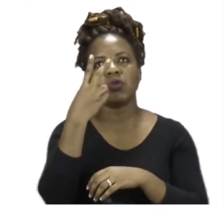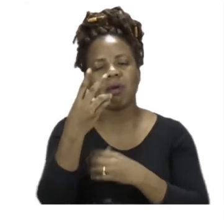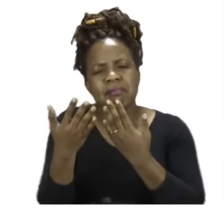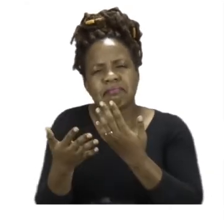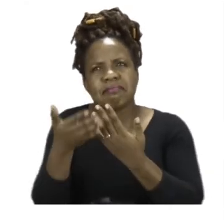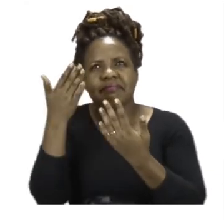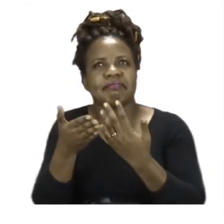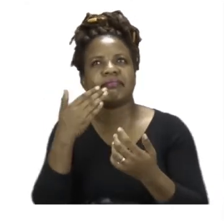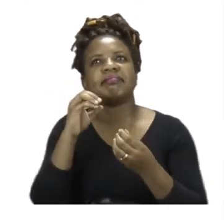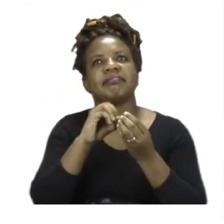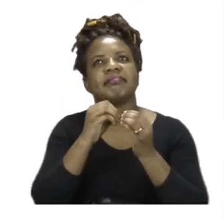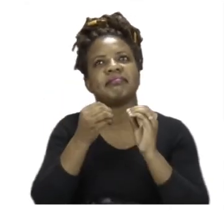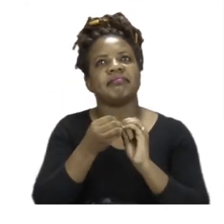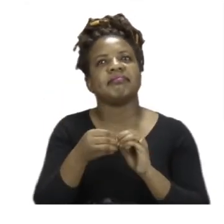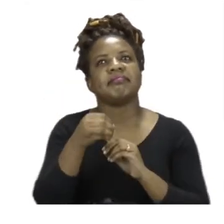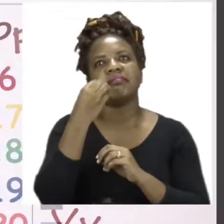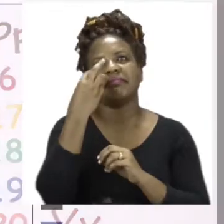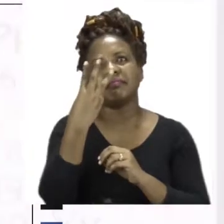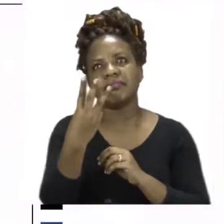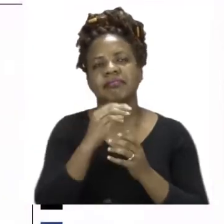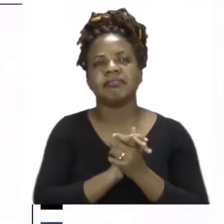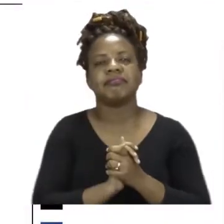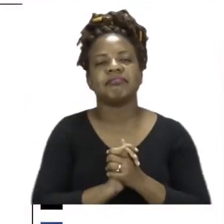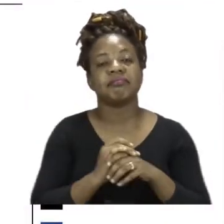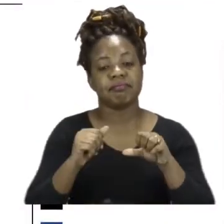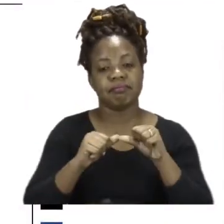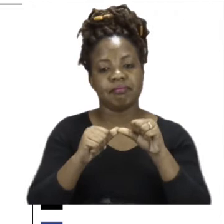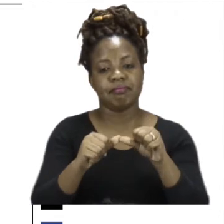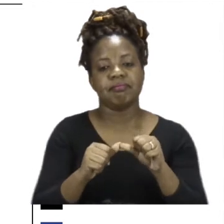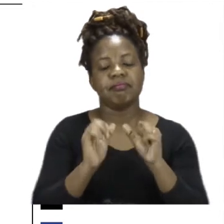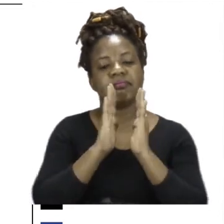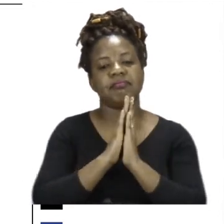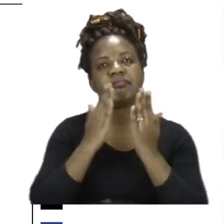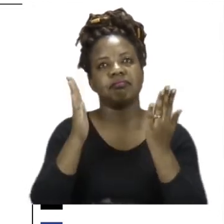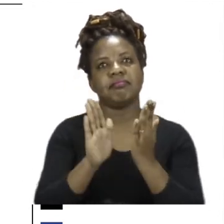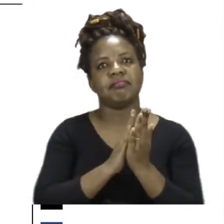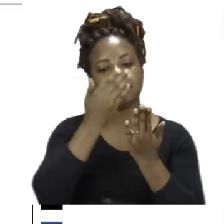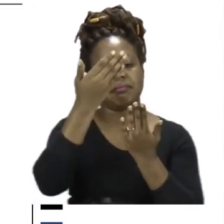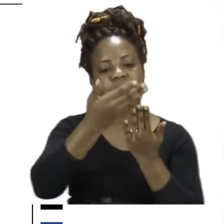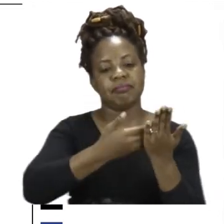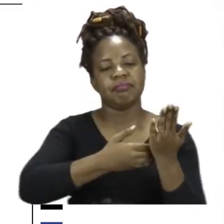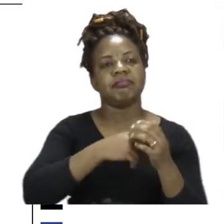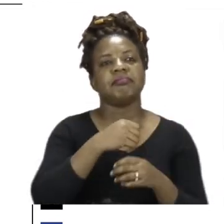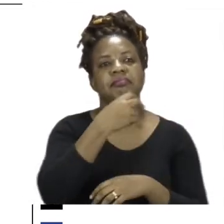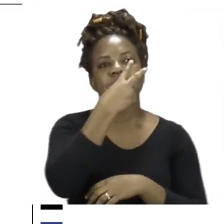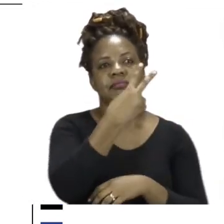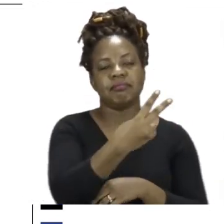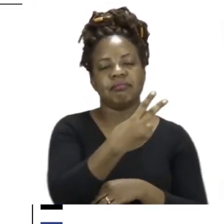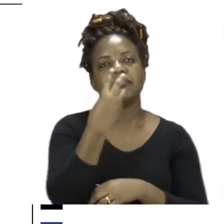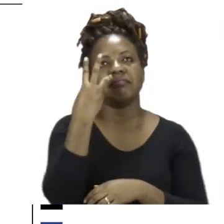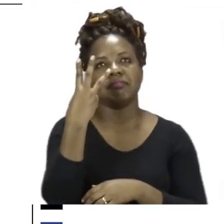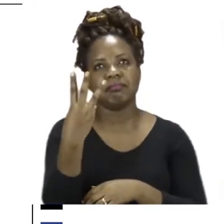23. On page 23, we are going to be using the shapes below to make